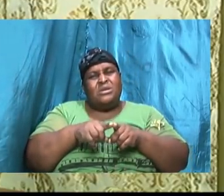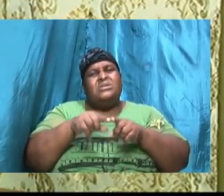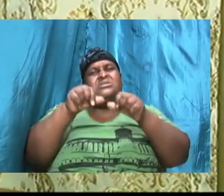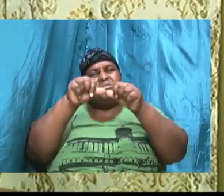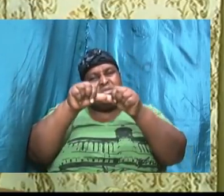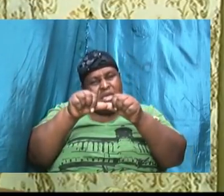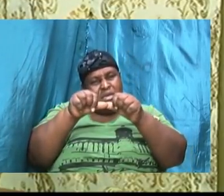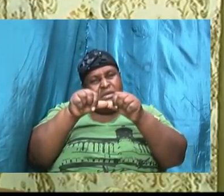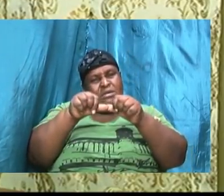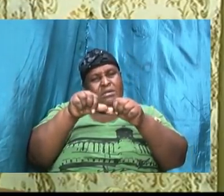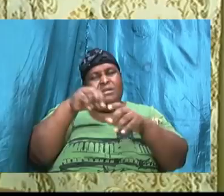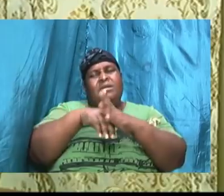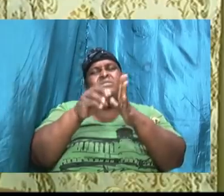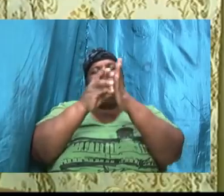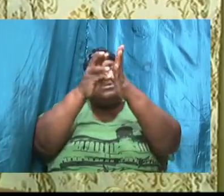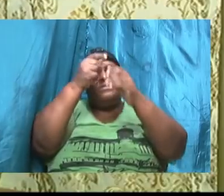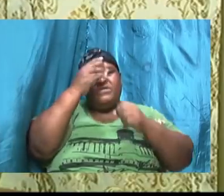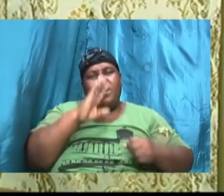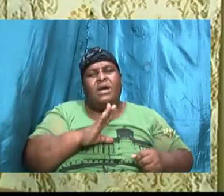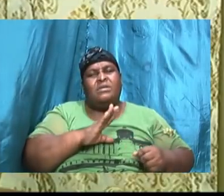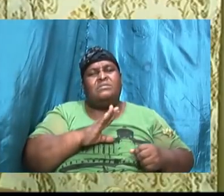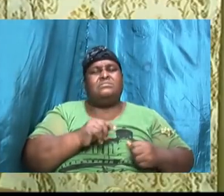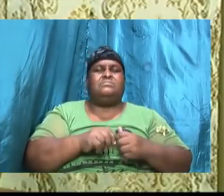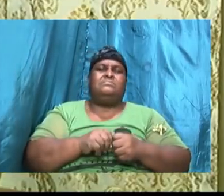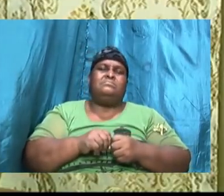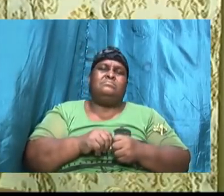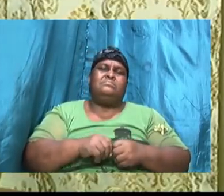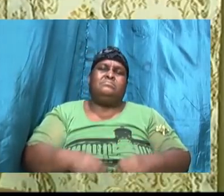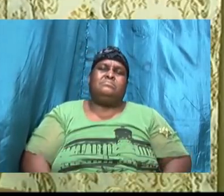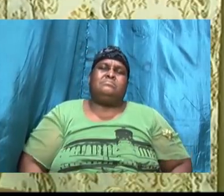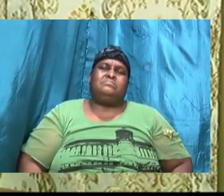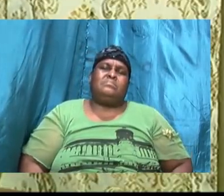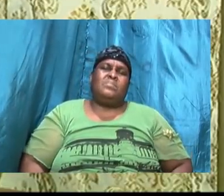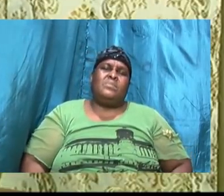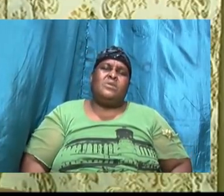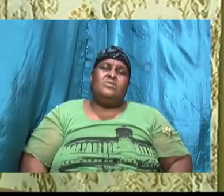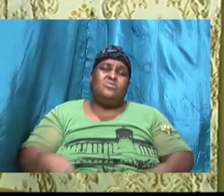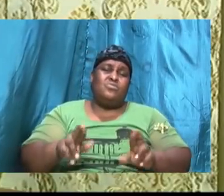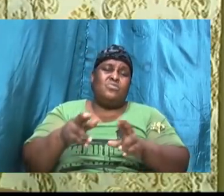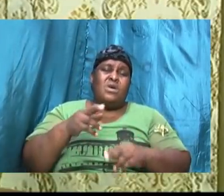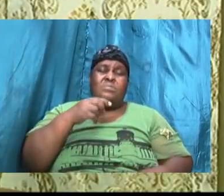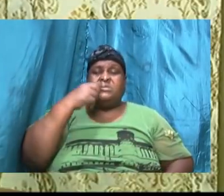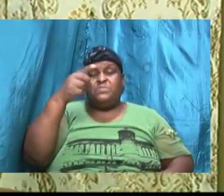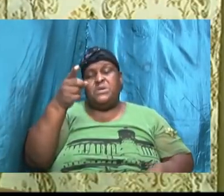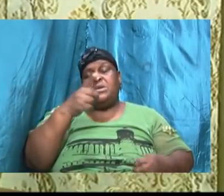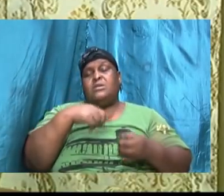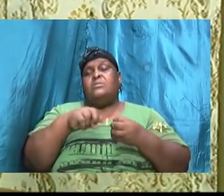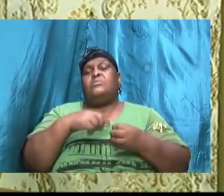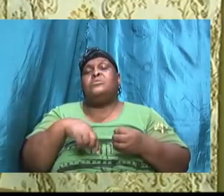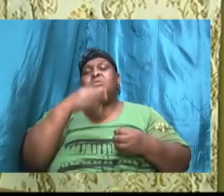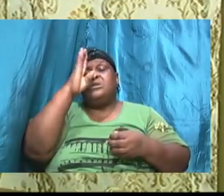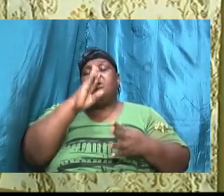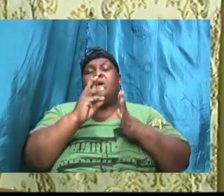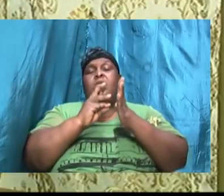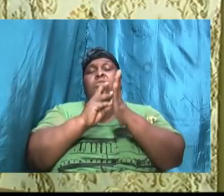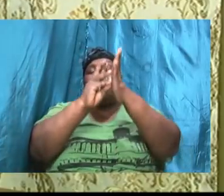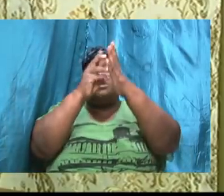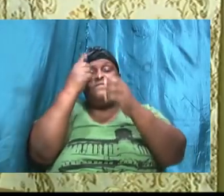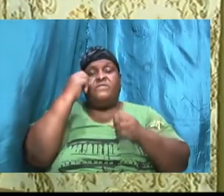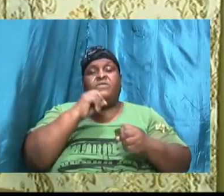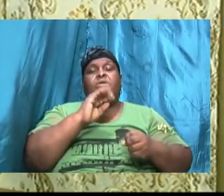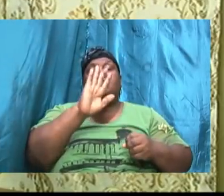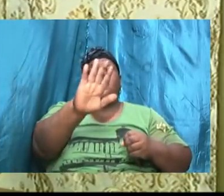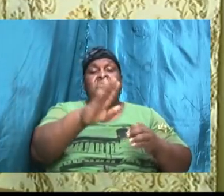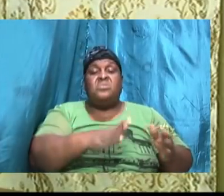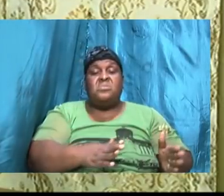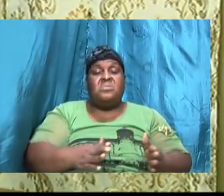the road this road that I talk about is God's will for your life the road will have twist and have